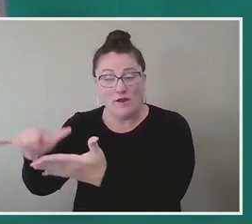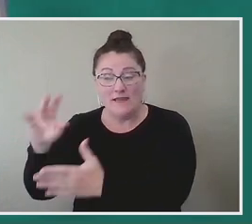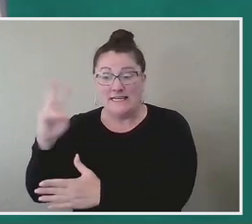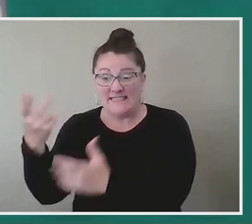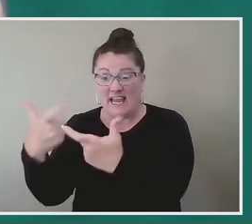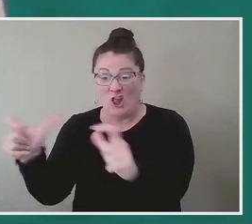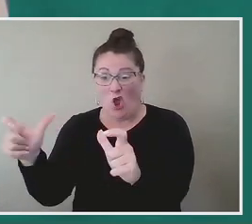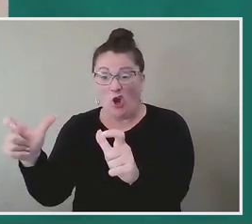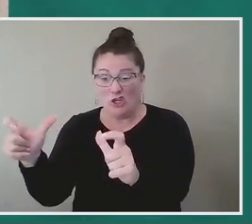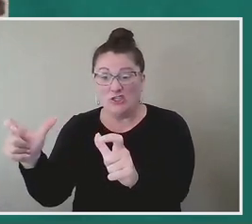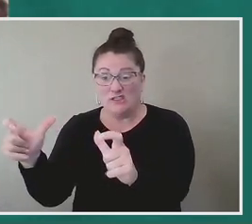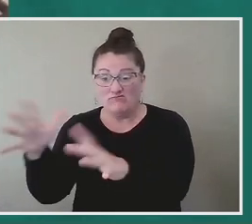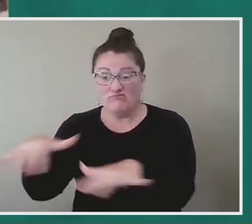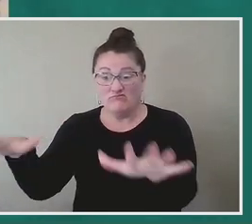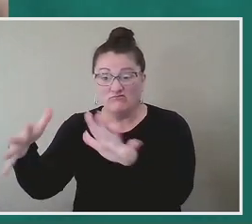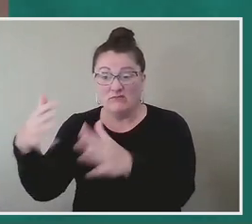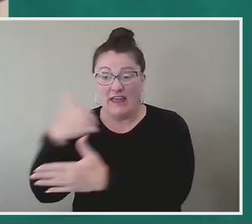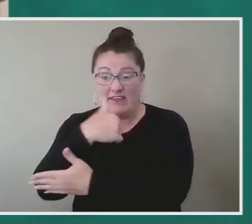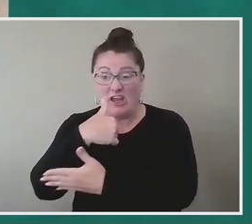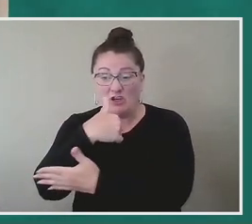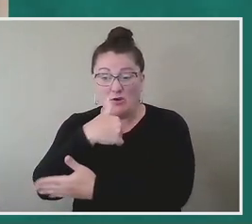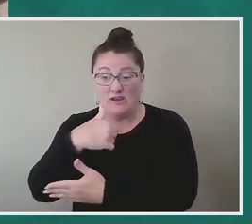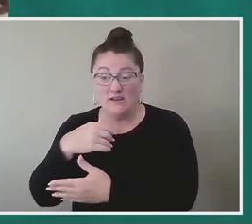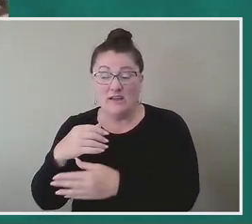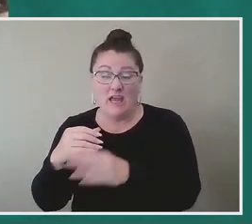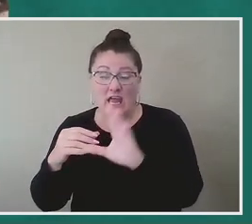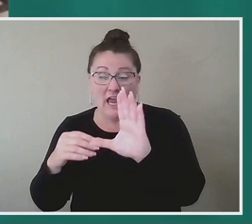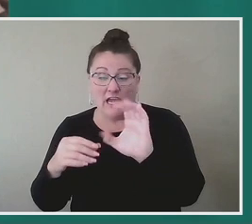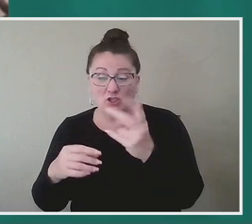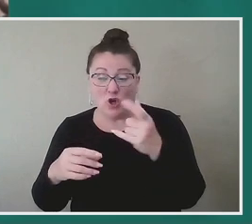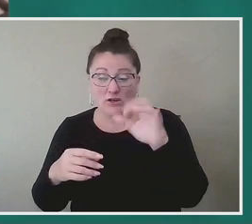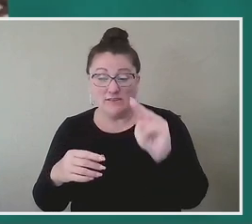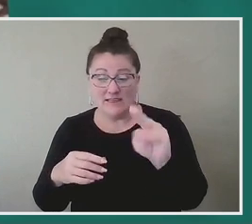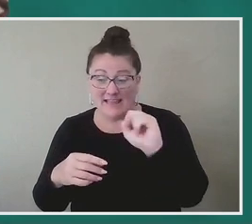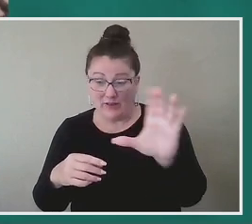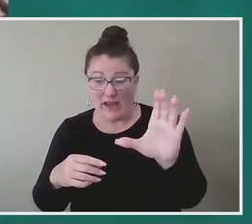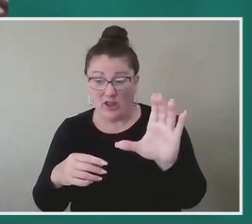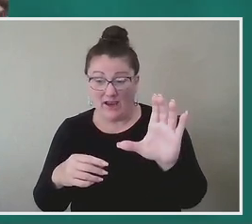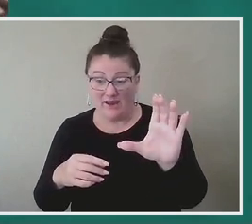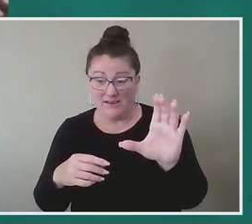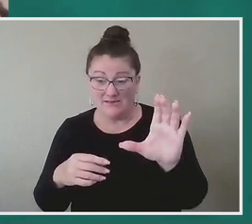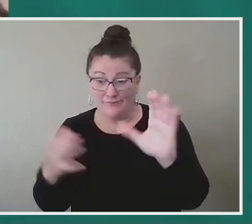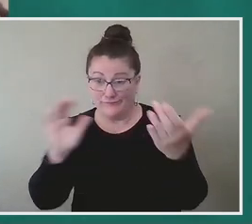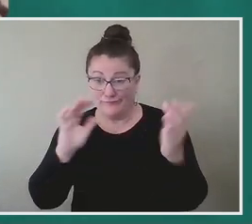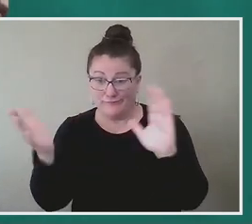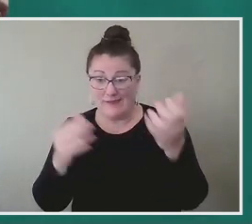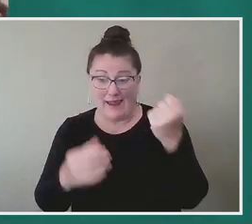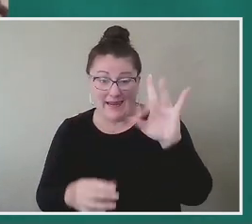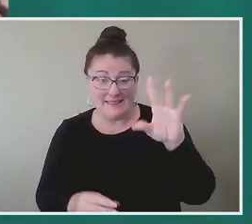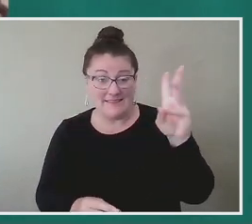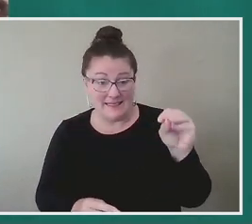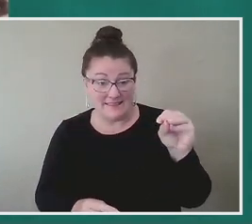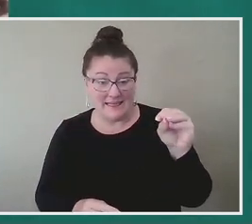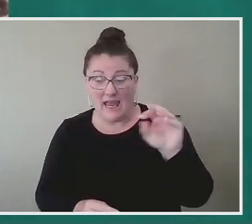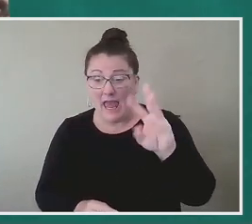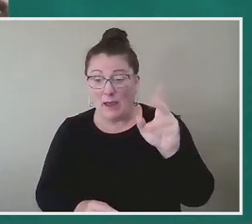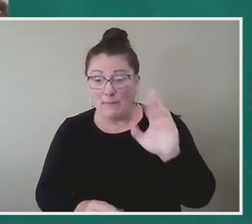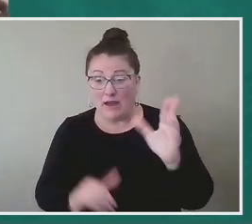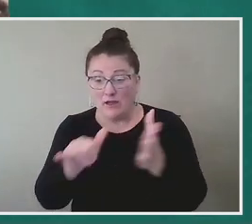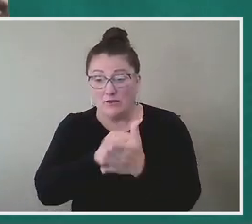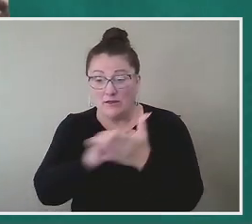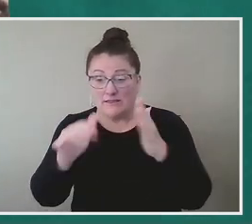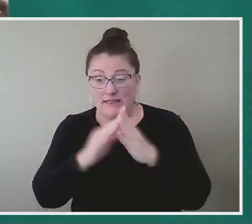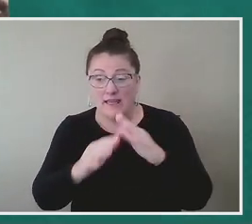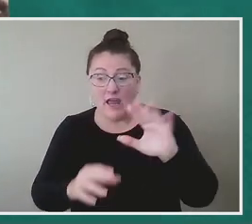slave port in the country after Charleston, South Carolina. Um, and that in 1860, the mayor of New York city, Fernando Wood,